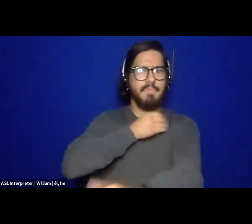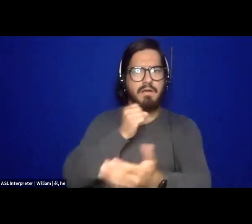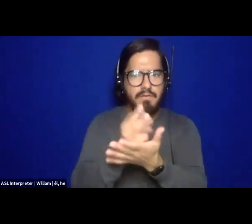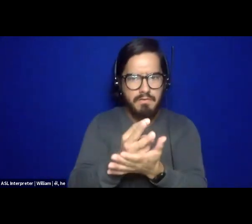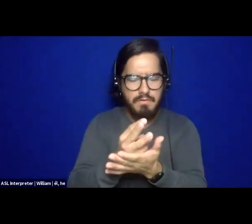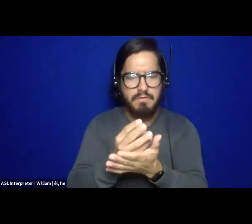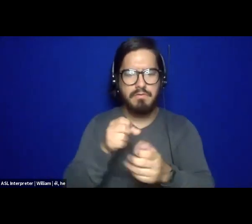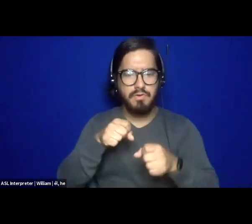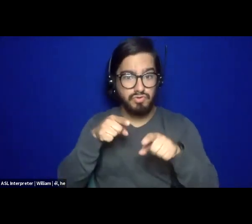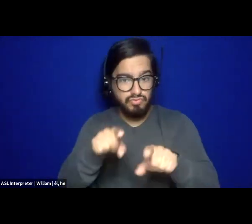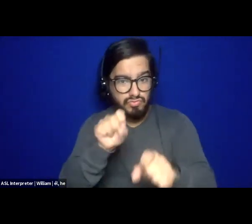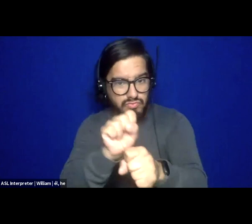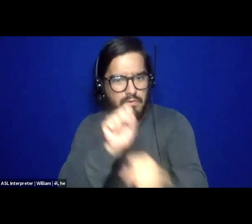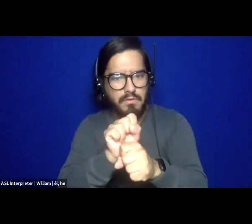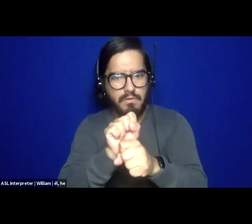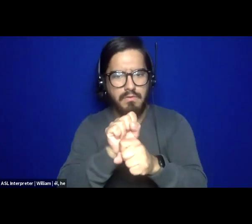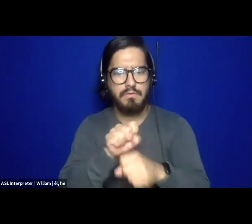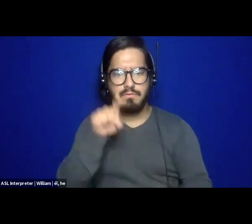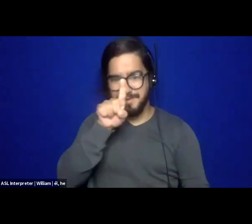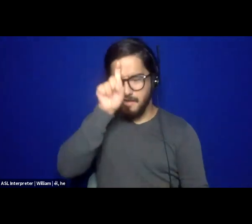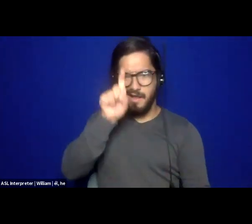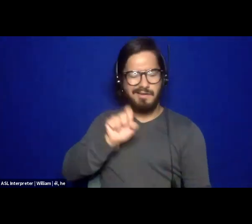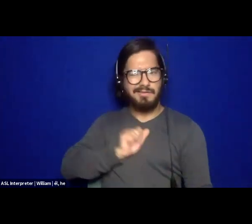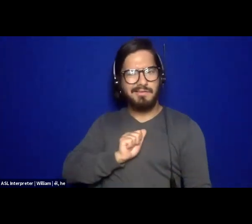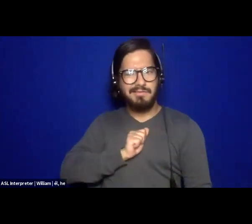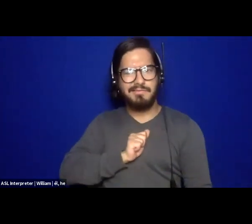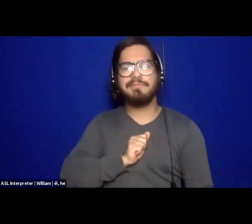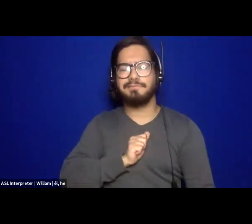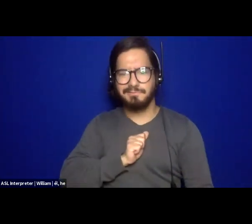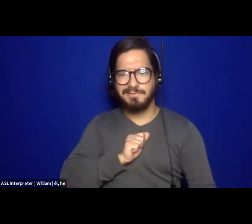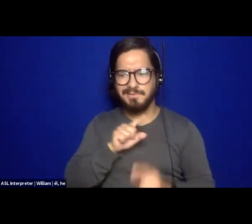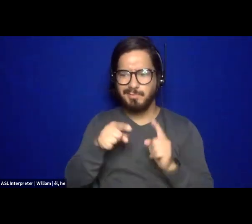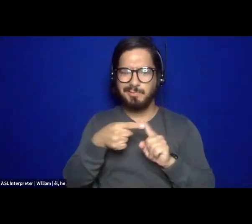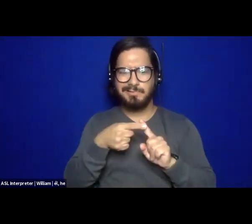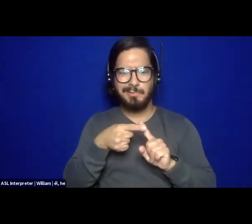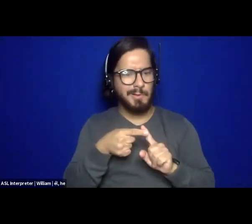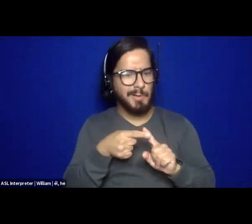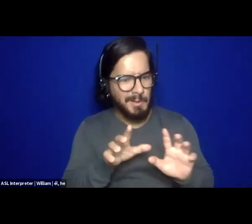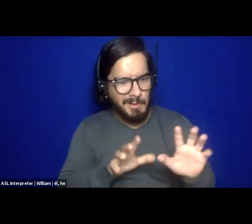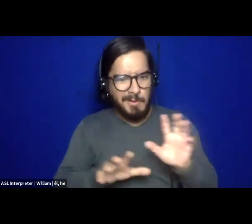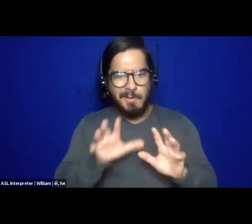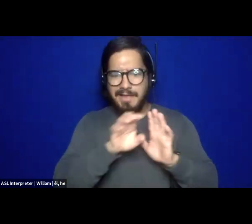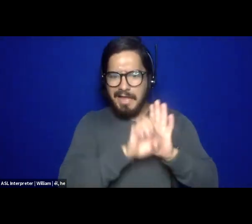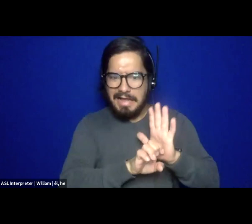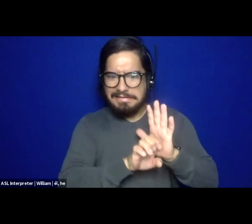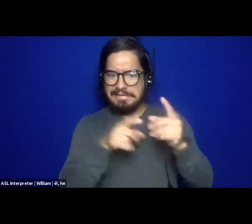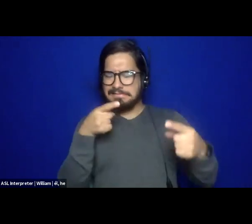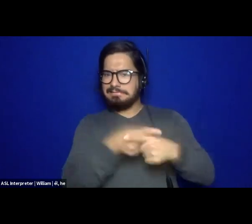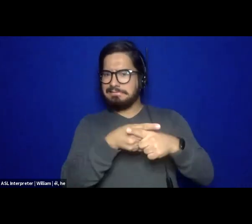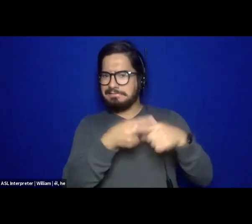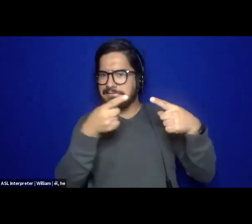to ask ourselves when we're caught in an ethical dilemma or what social work would tell us is an ethical dilemma,